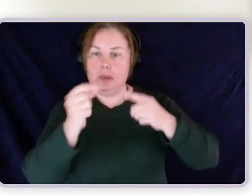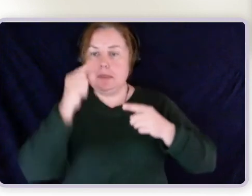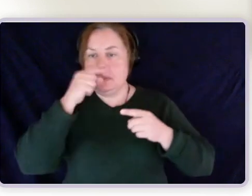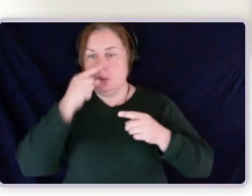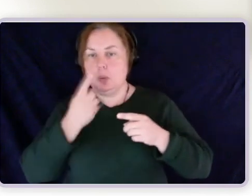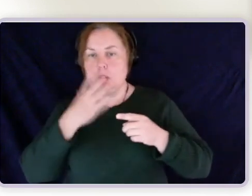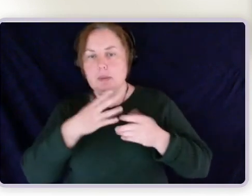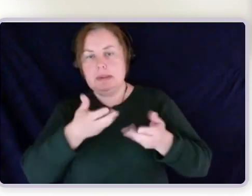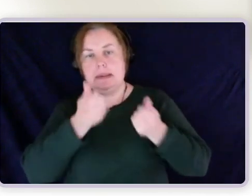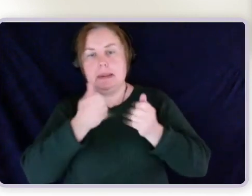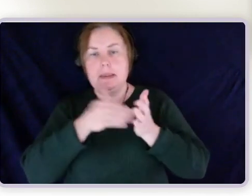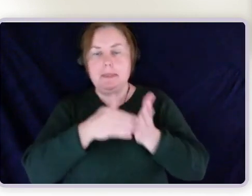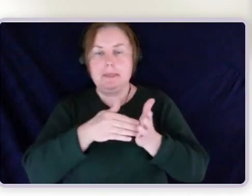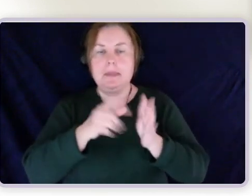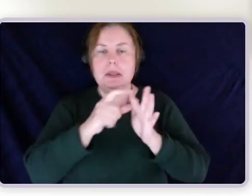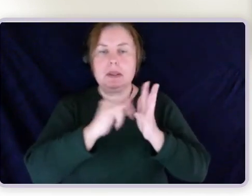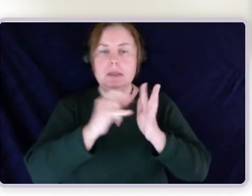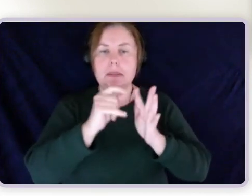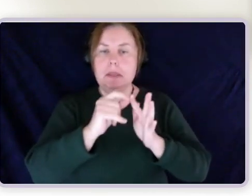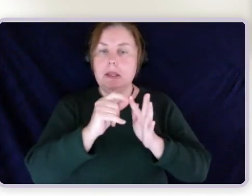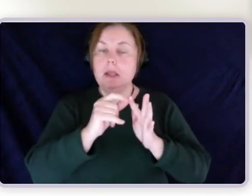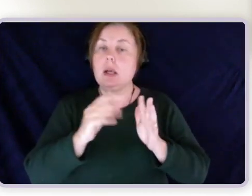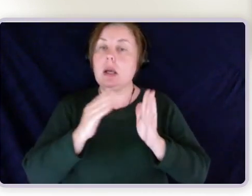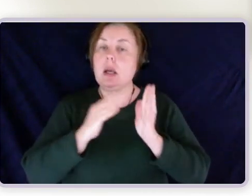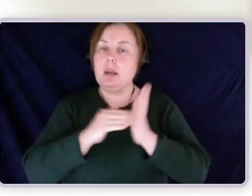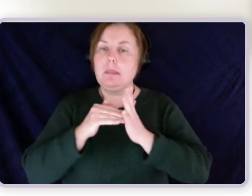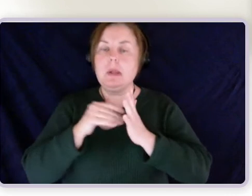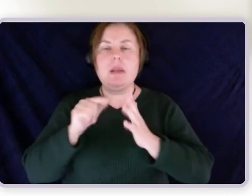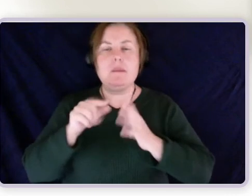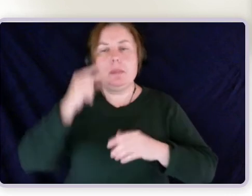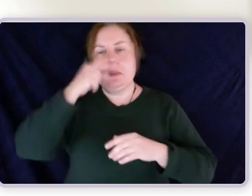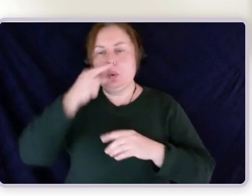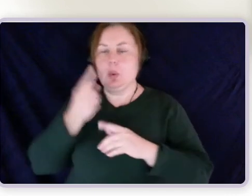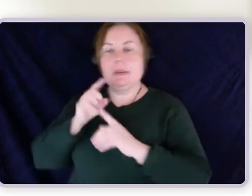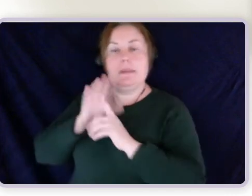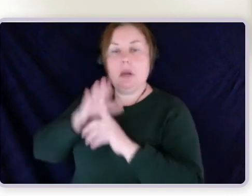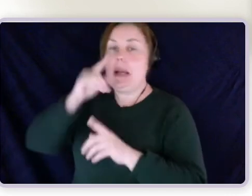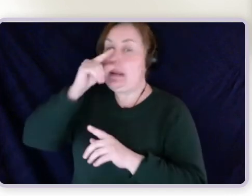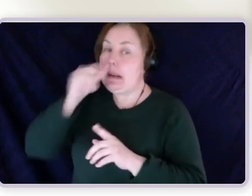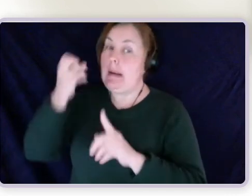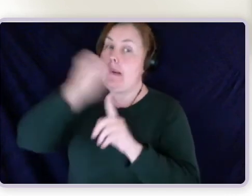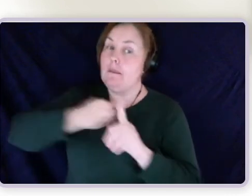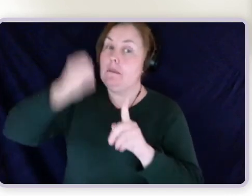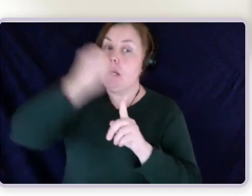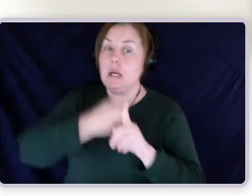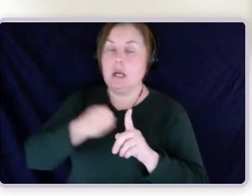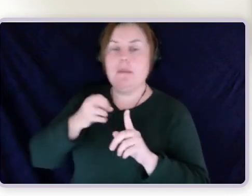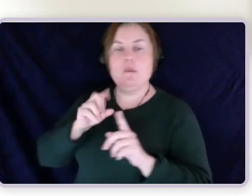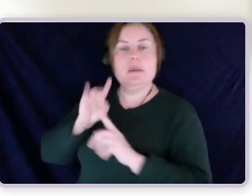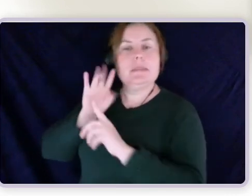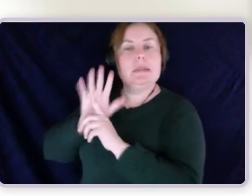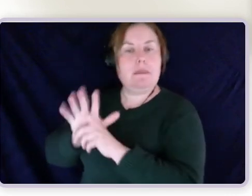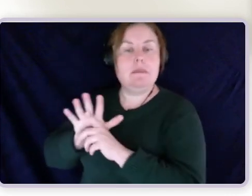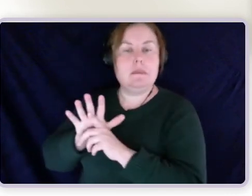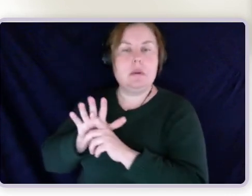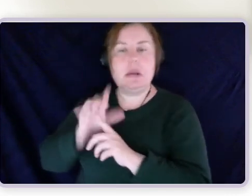people who have some capacity to self-advocate. People that are able to help themselves, but